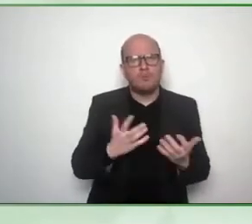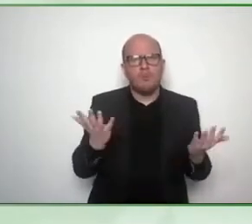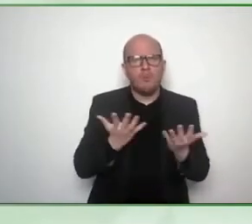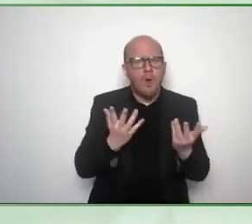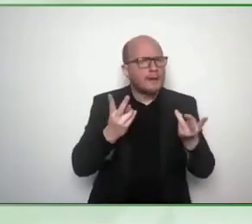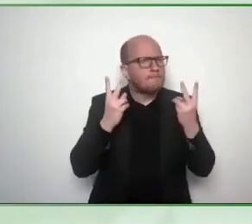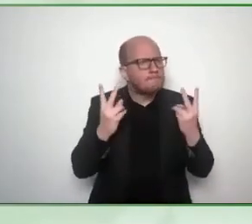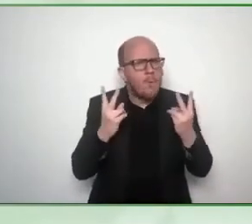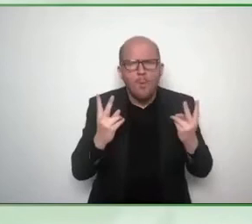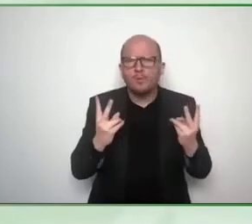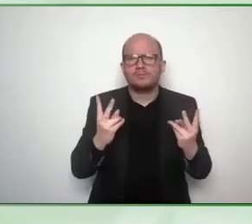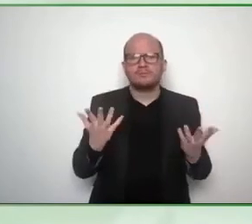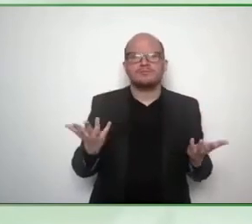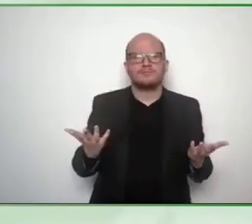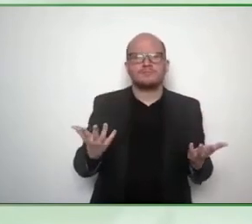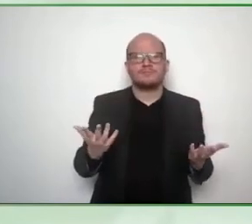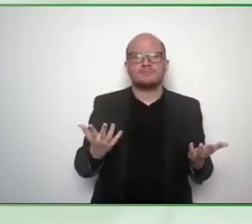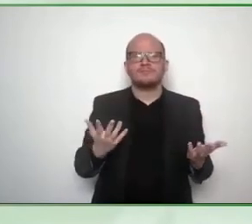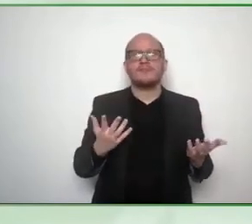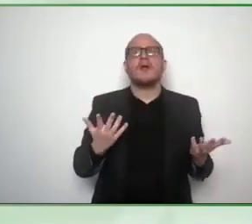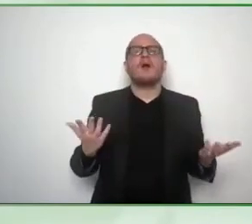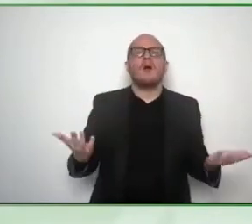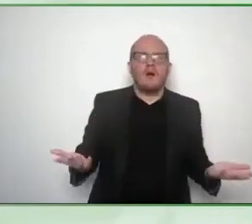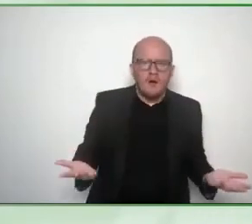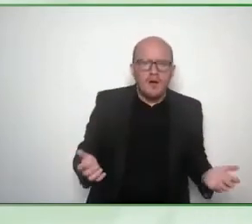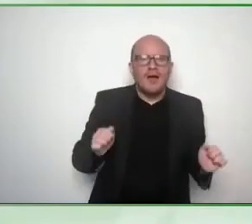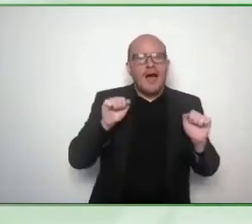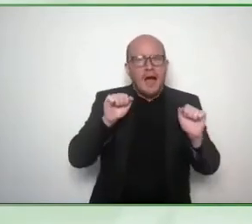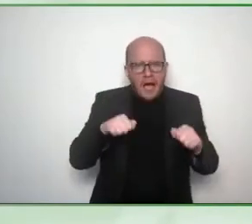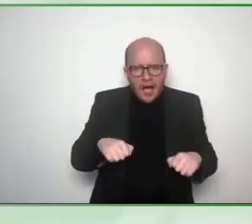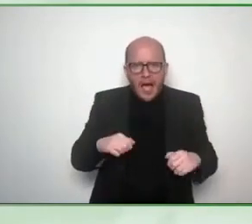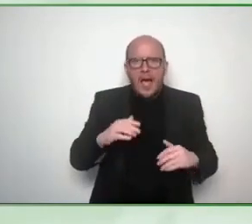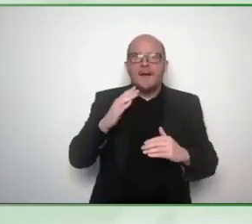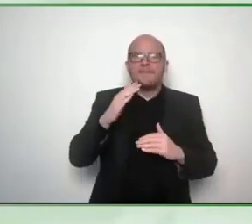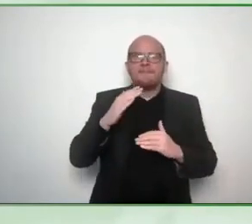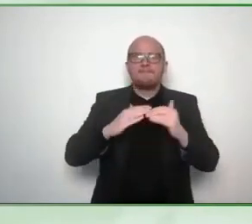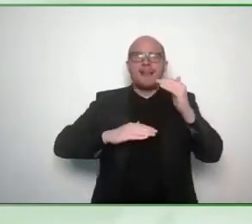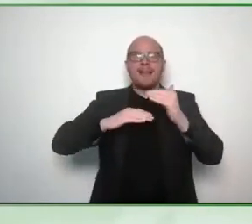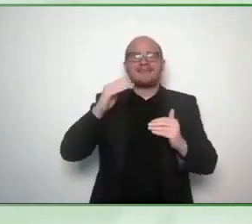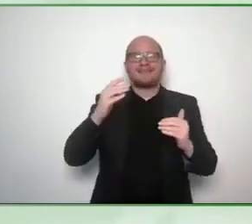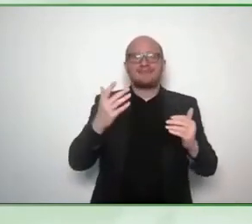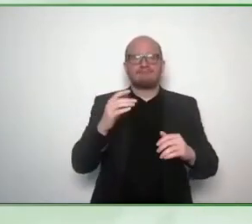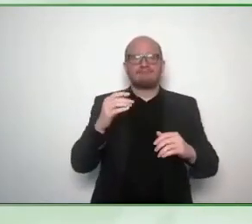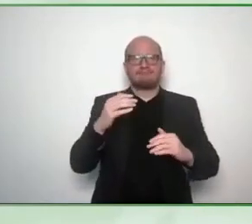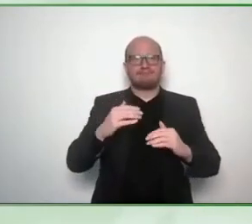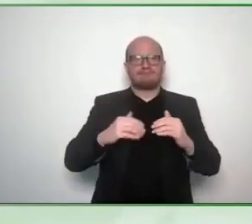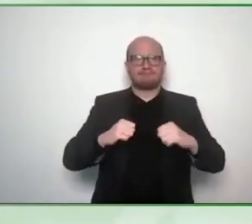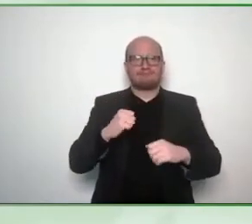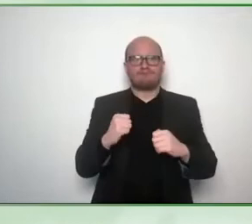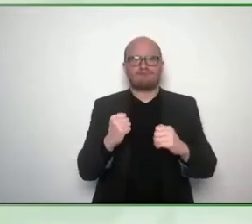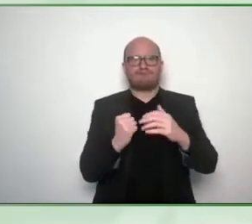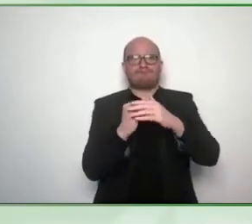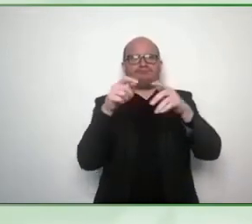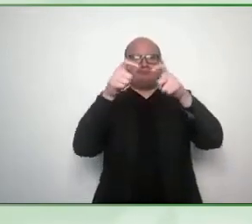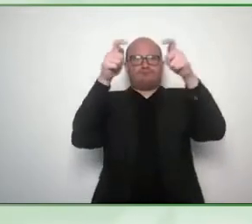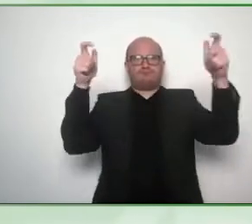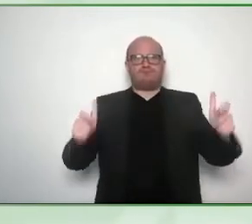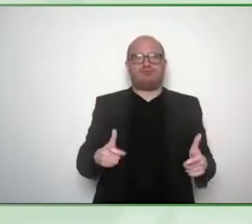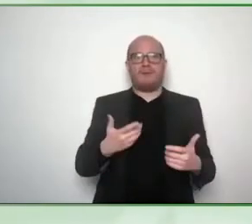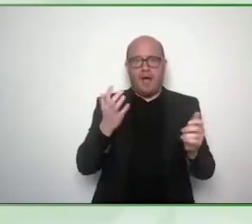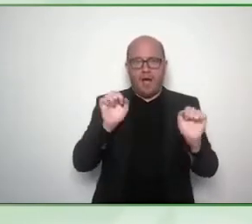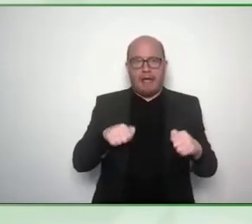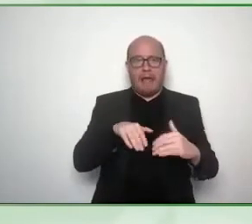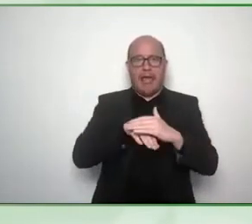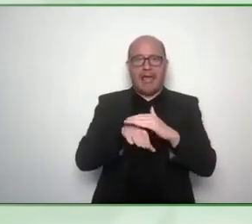accessible for everyone but really taking the whole universe in into into your head center the design